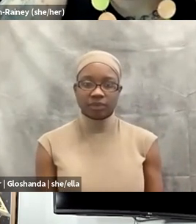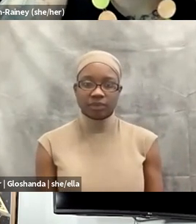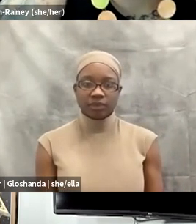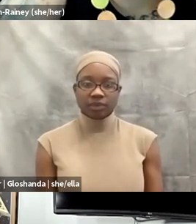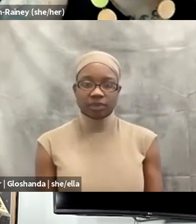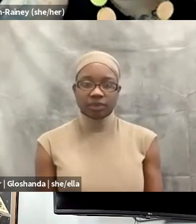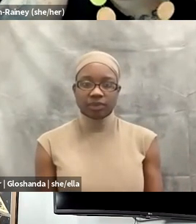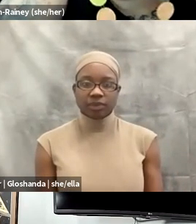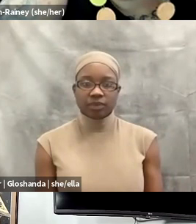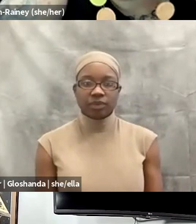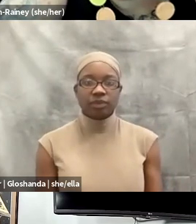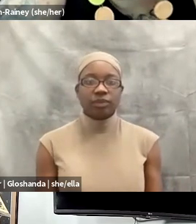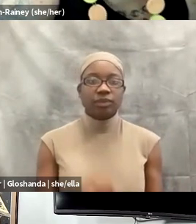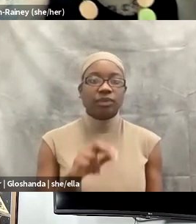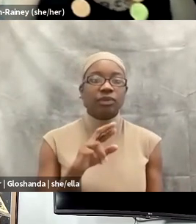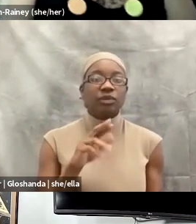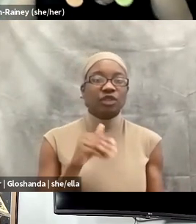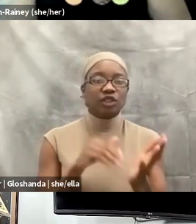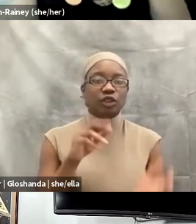I know that, um,